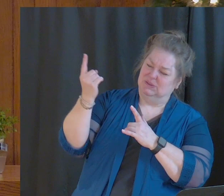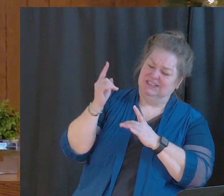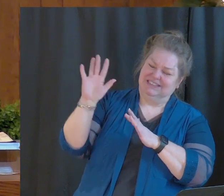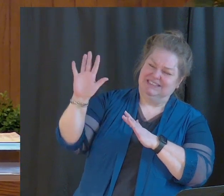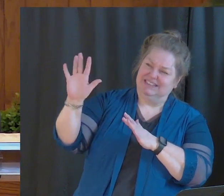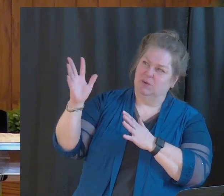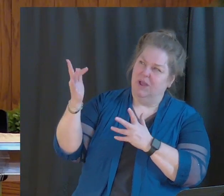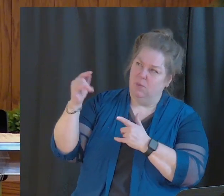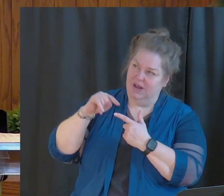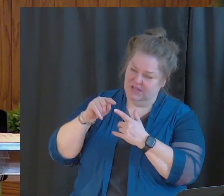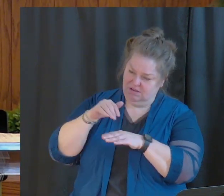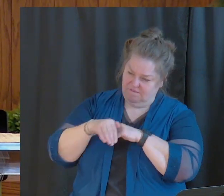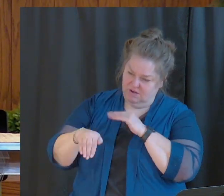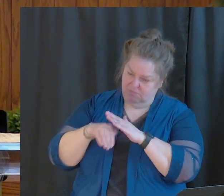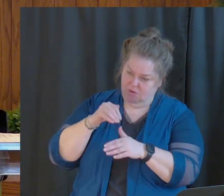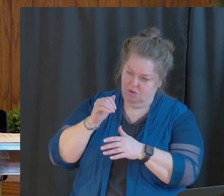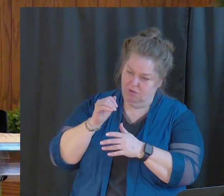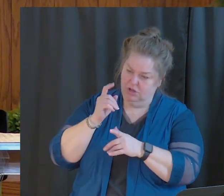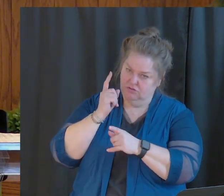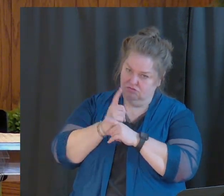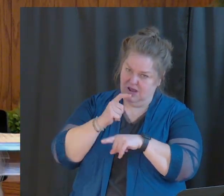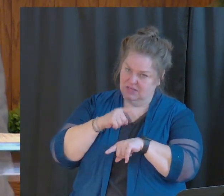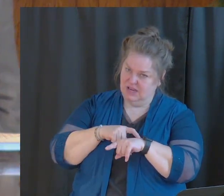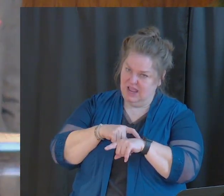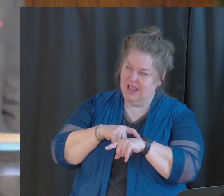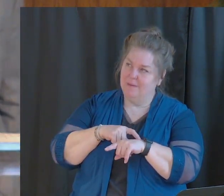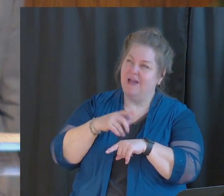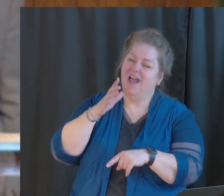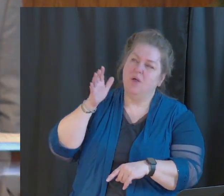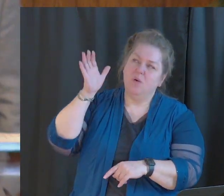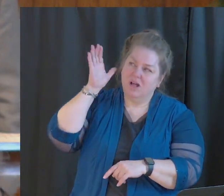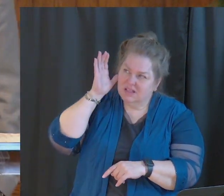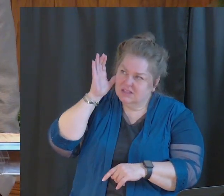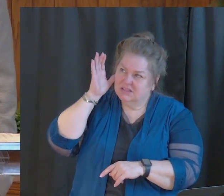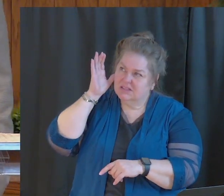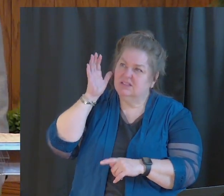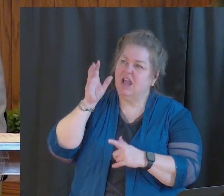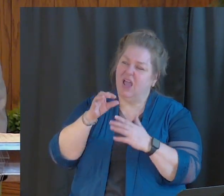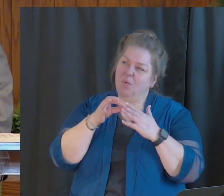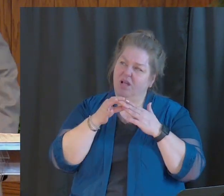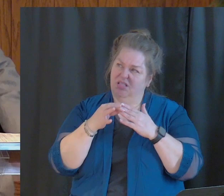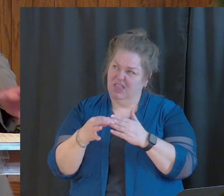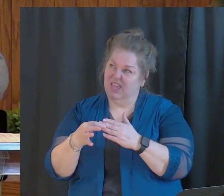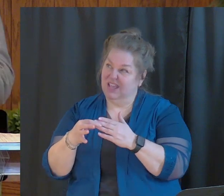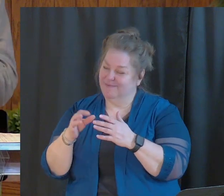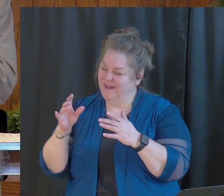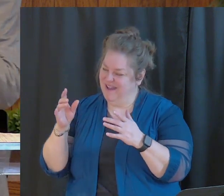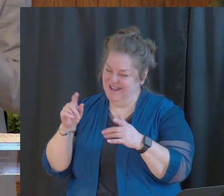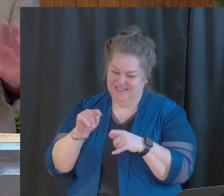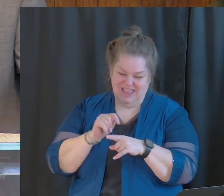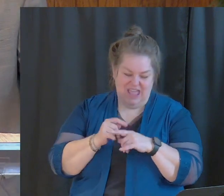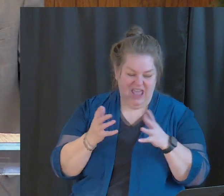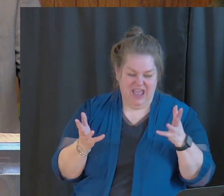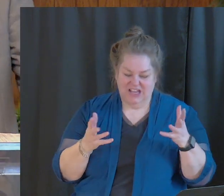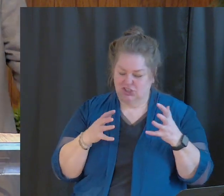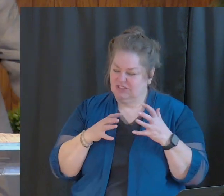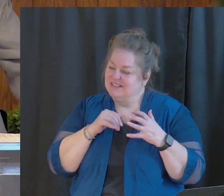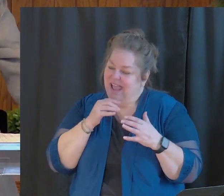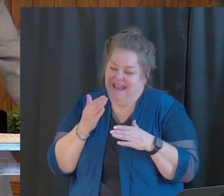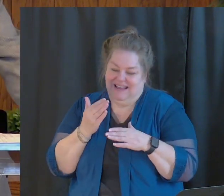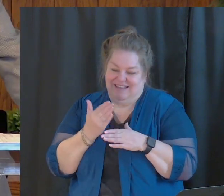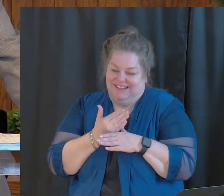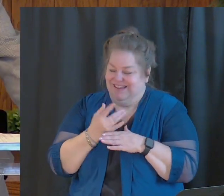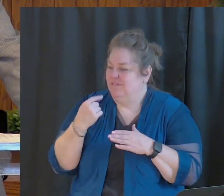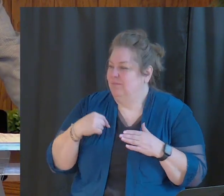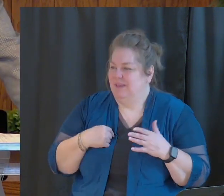when it's time, I'll listen and I'll read. But until then, it's just too inconvenient for me